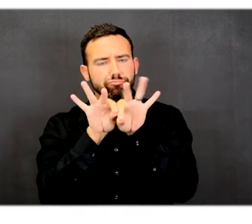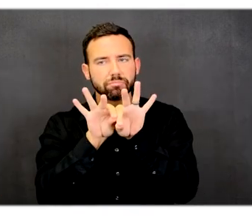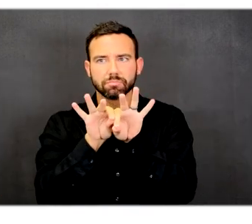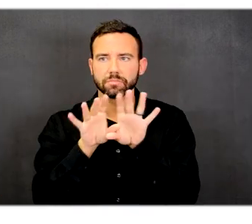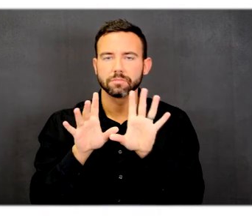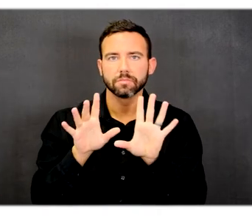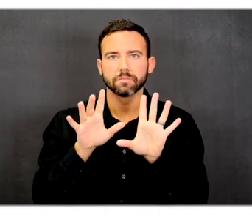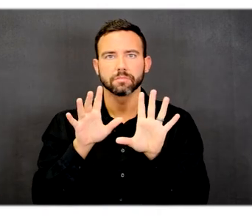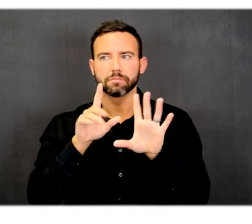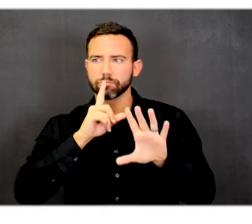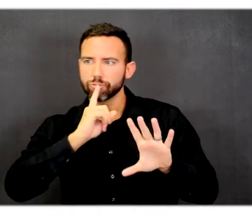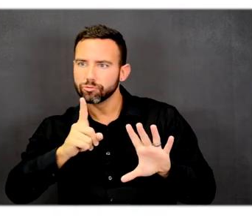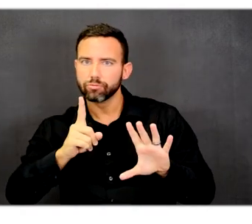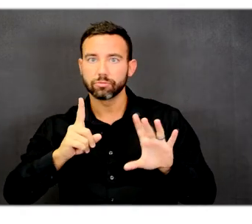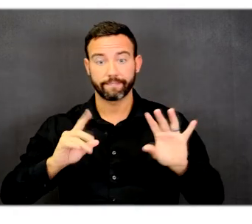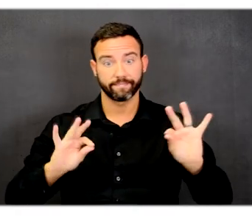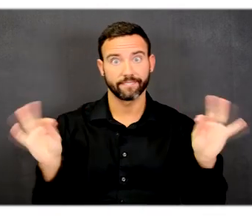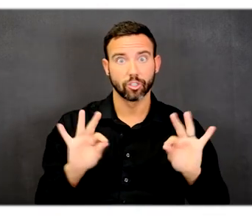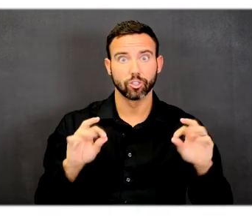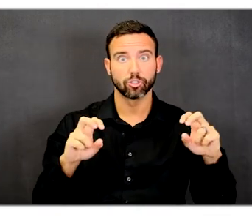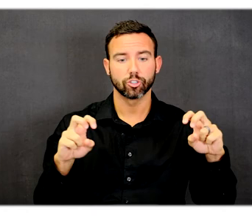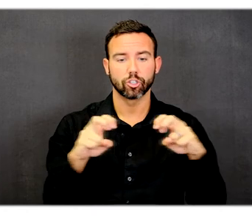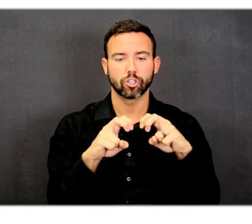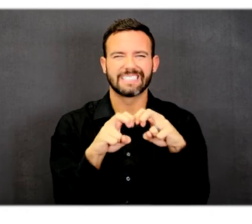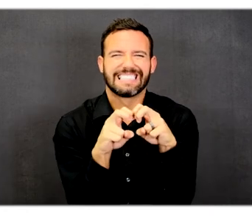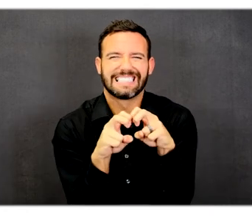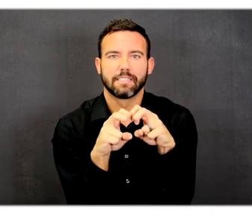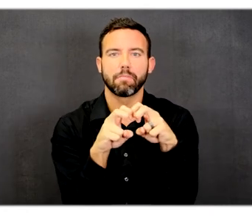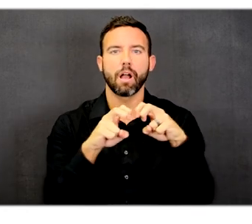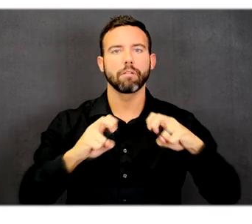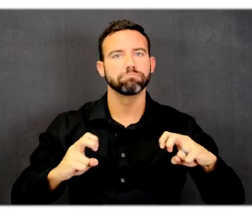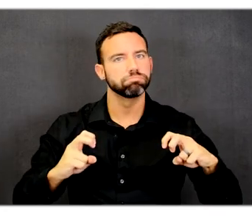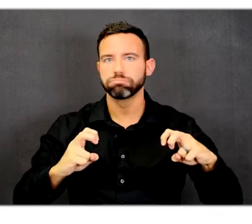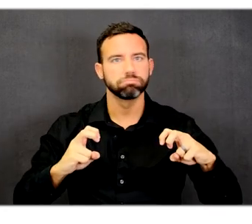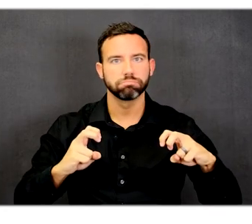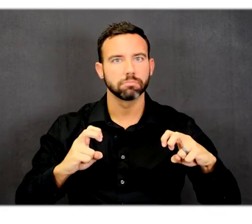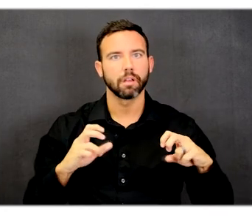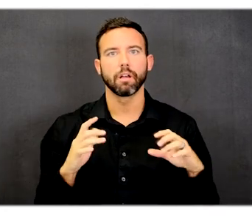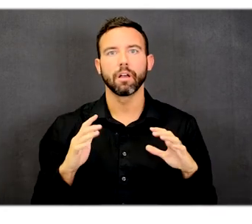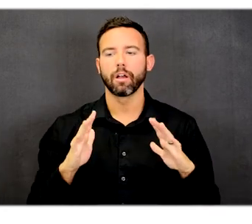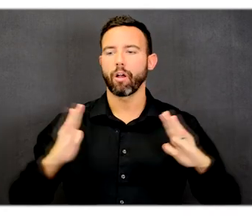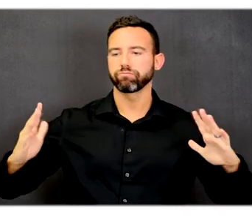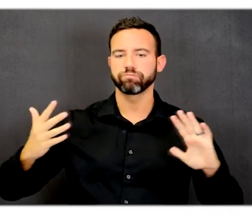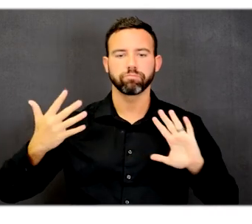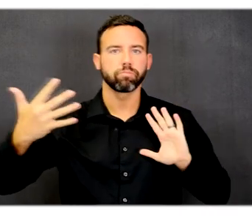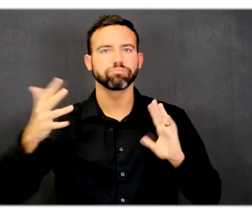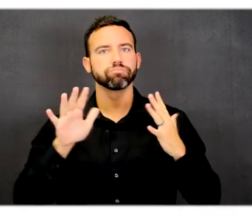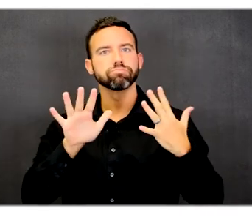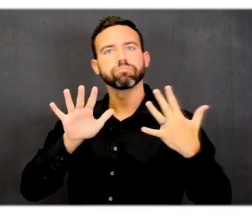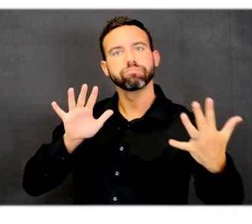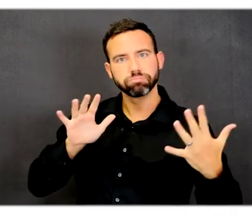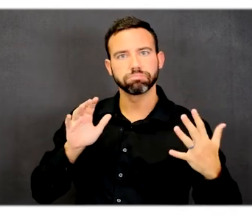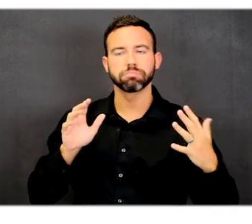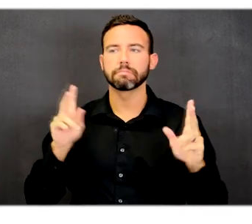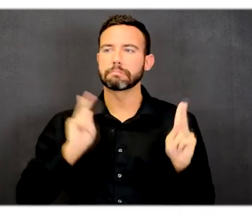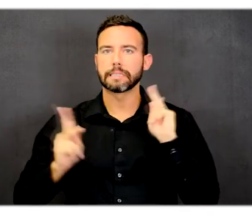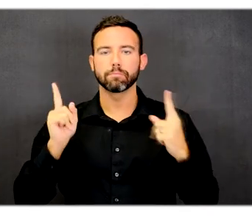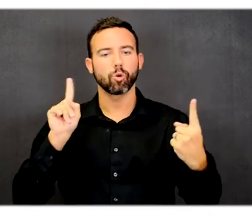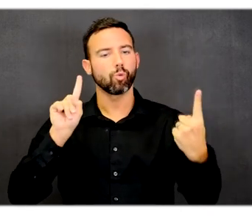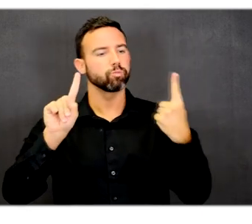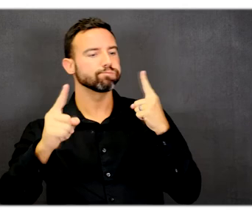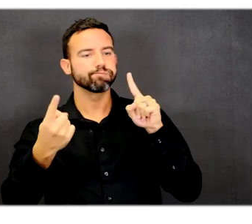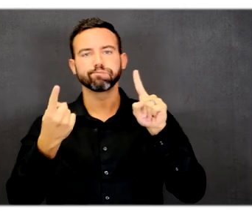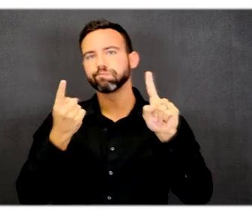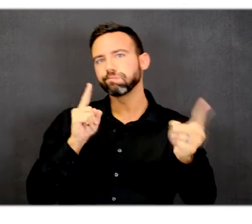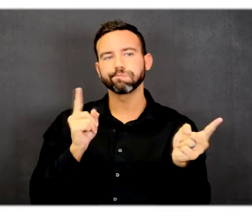furniture and building components that allow for easy navigation and allow for ability to collaborate, including informal